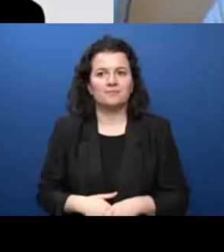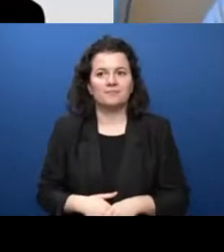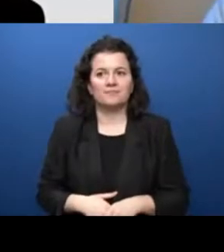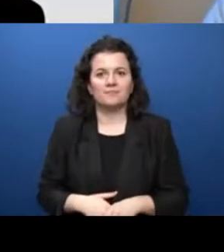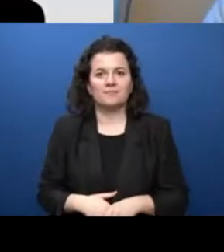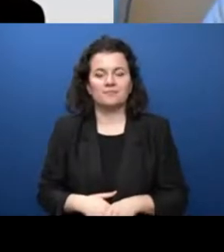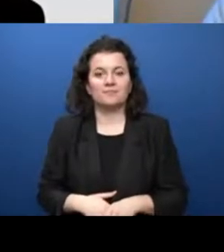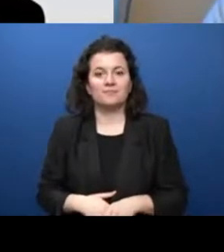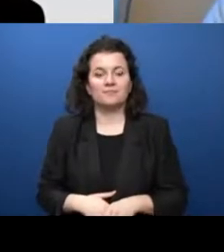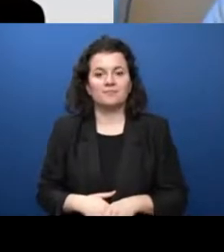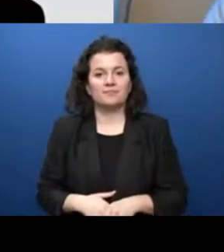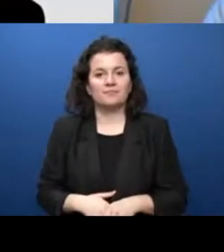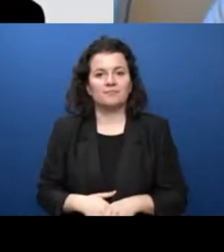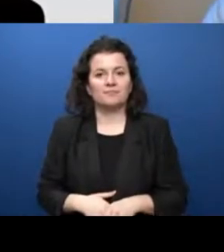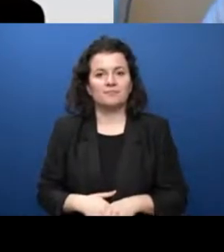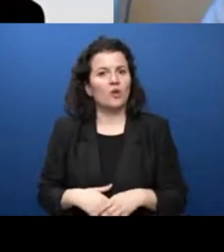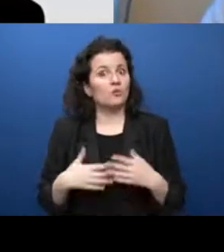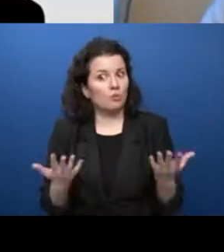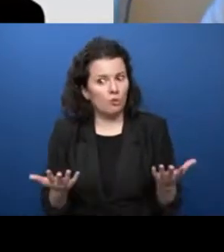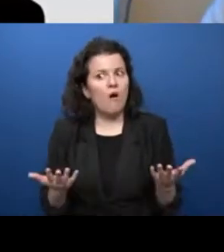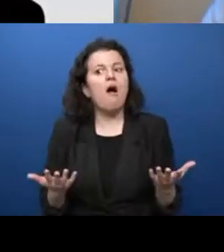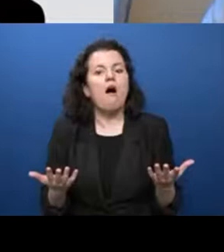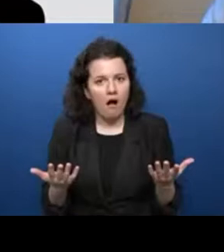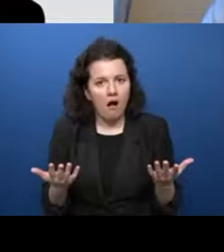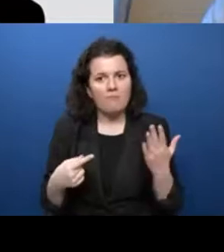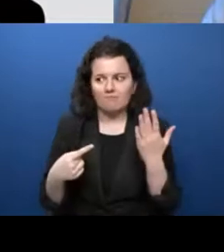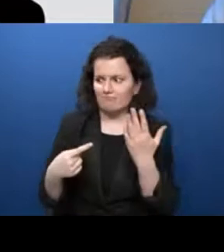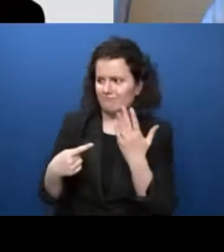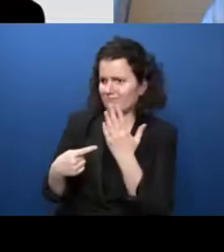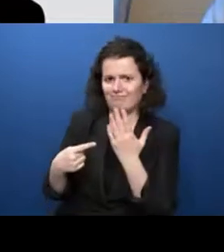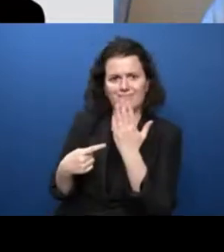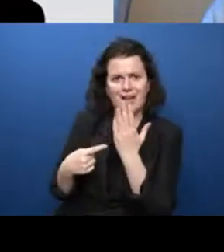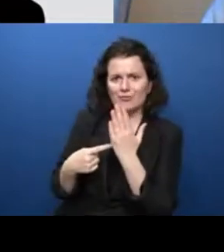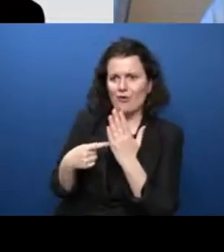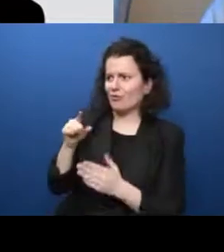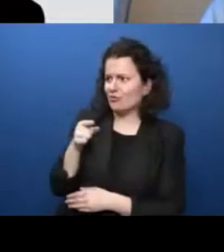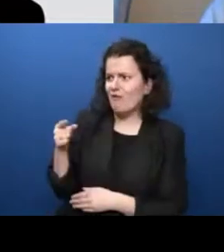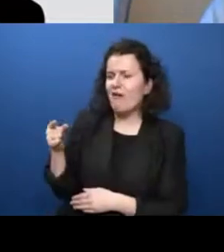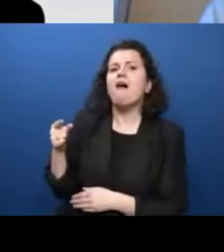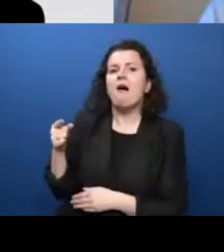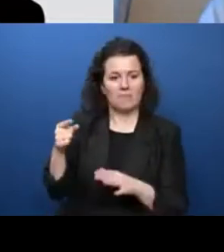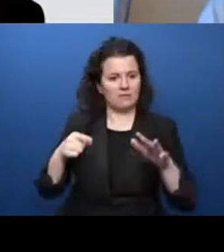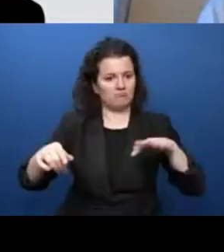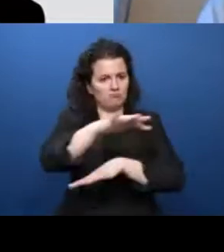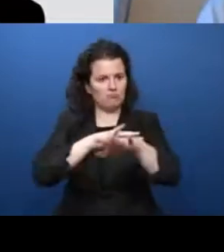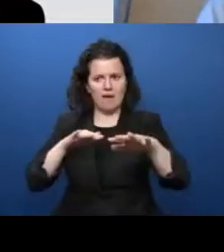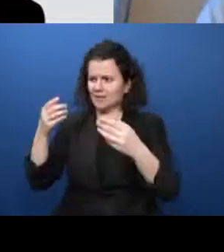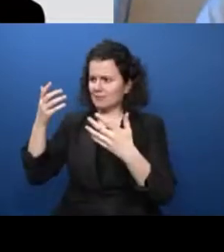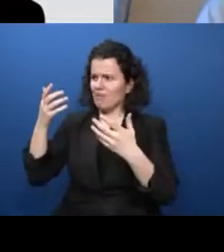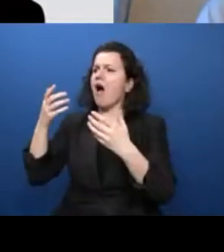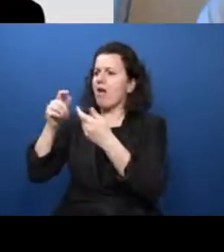Which also means owning it and adjusting them to the realities of our context and territories.